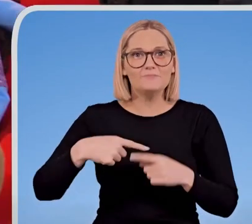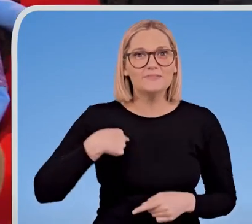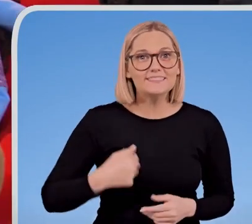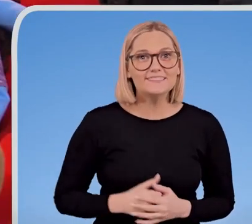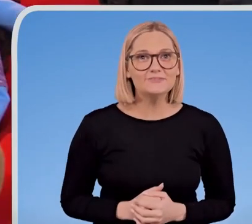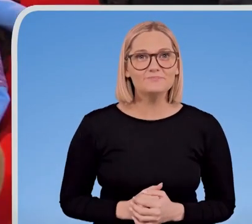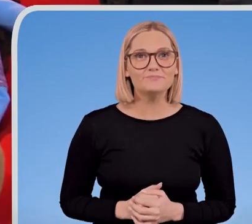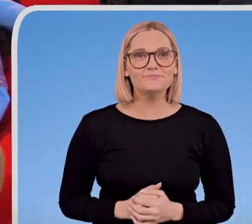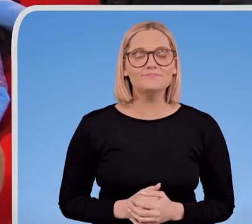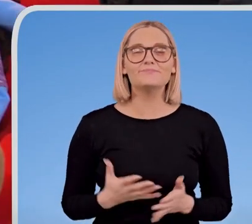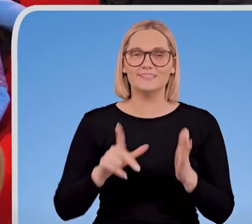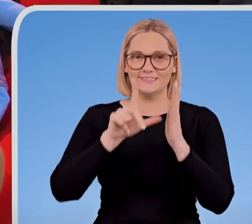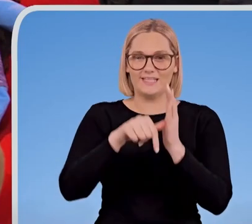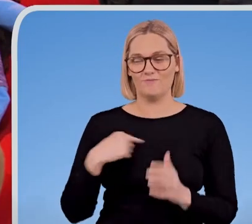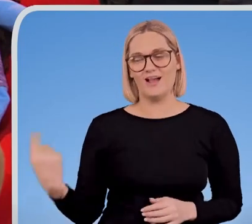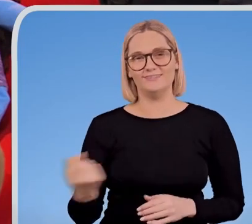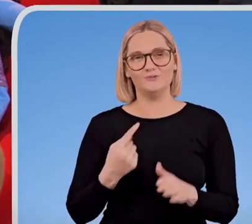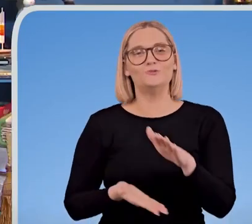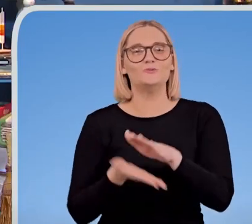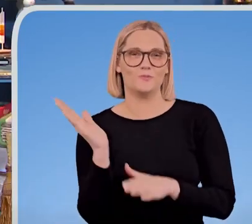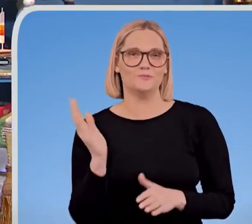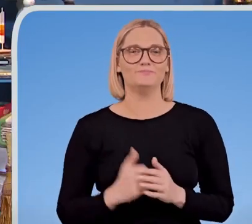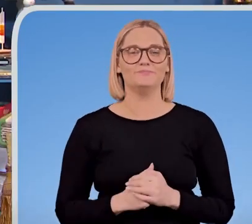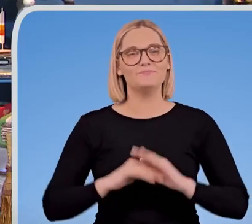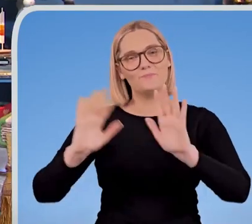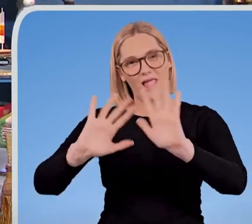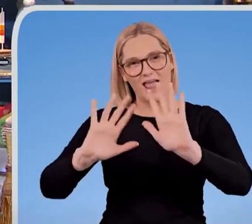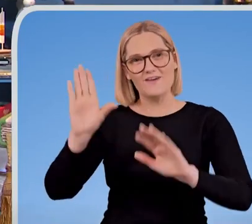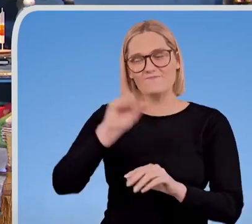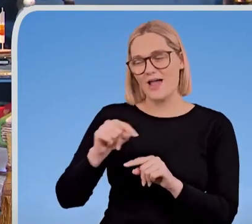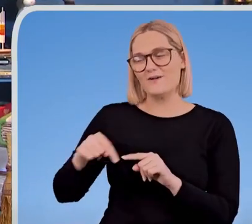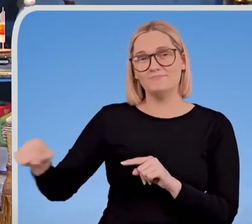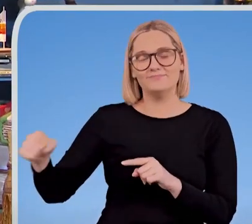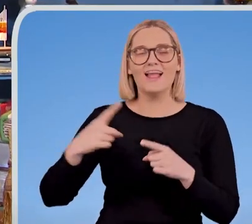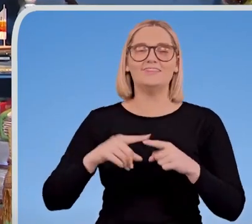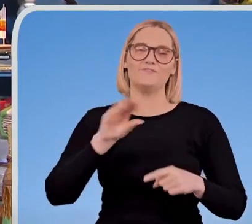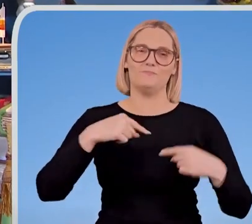Kaya, Jemima, and Humpty. And it's a bye from me too.